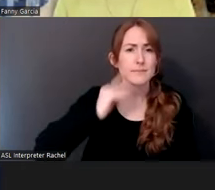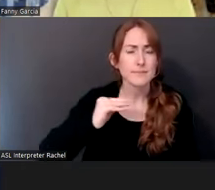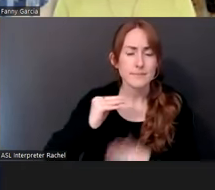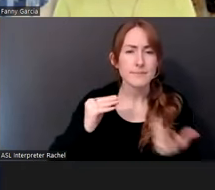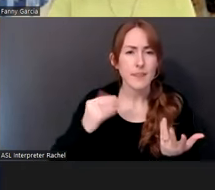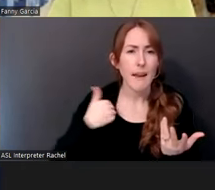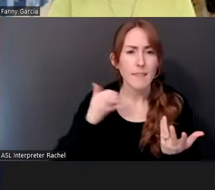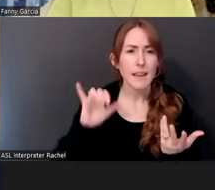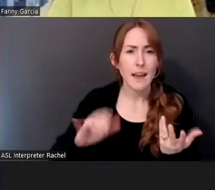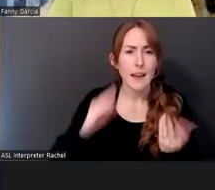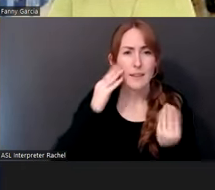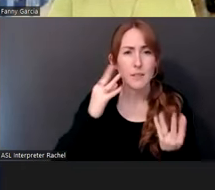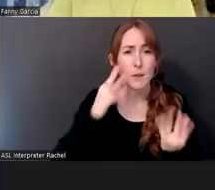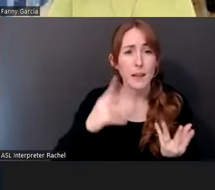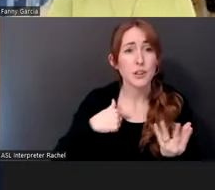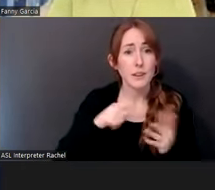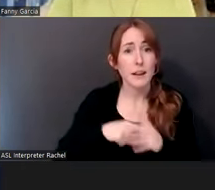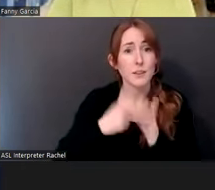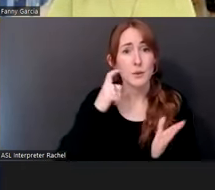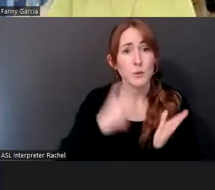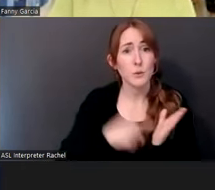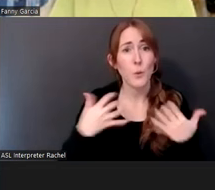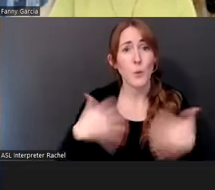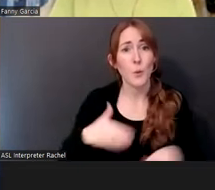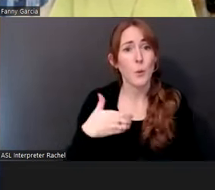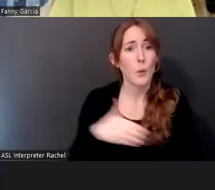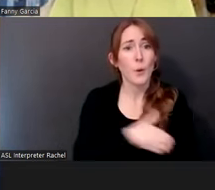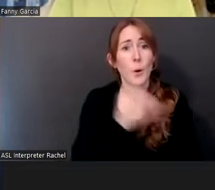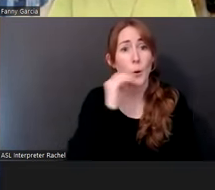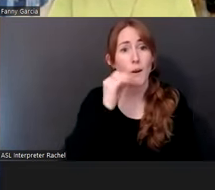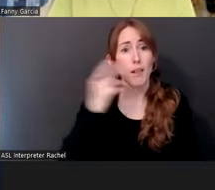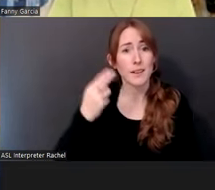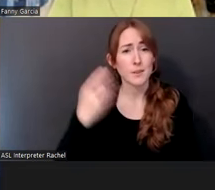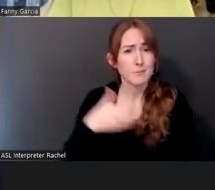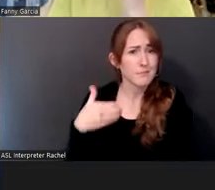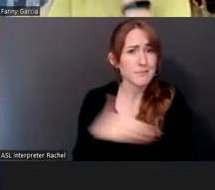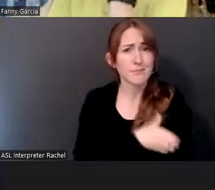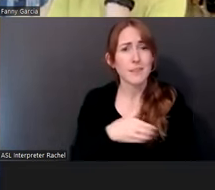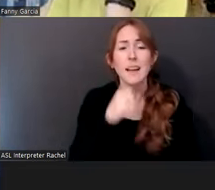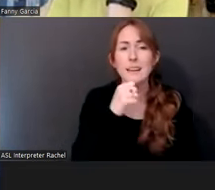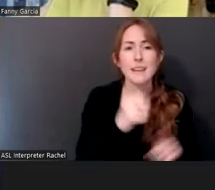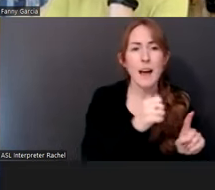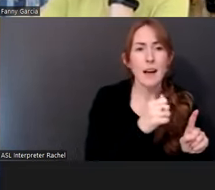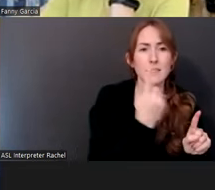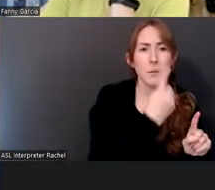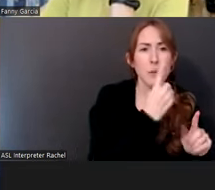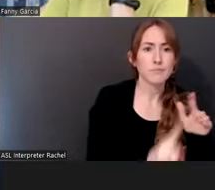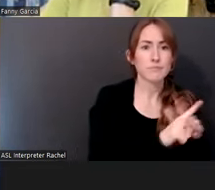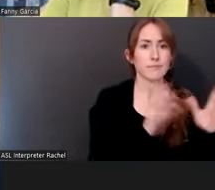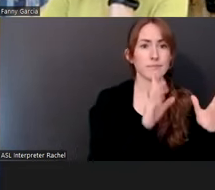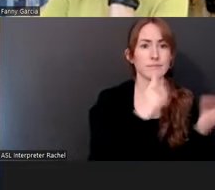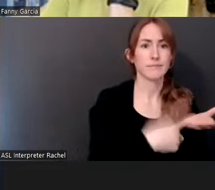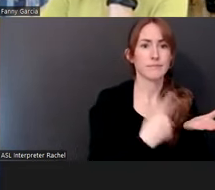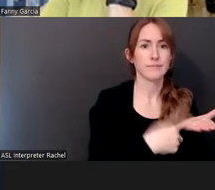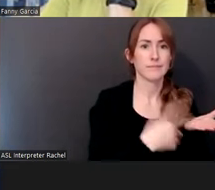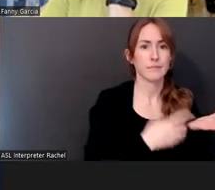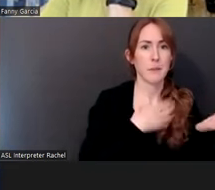to see the power of what oral history could do, right? If there's something totally different than somebody showing up and talking about their own experience, then seeing a transcript and